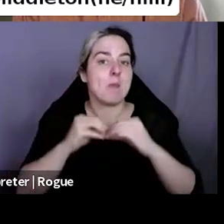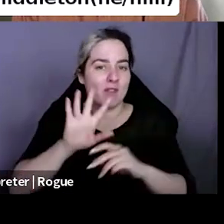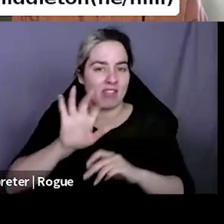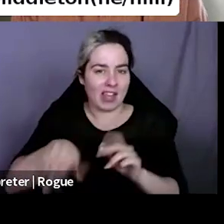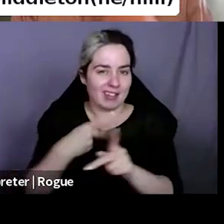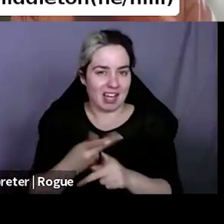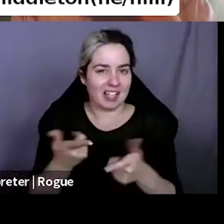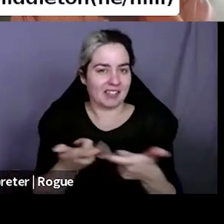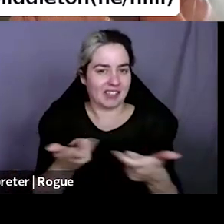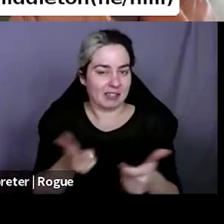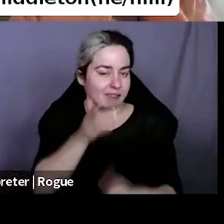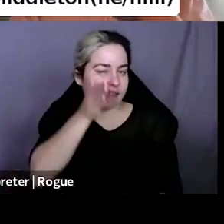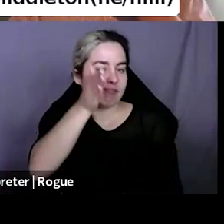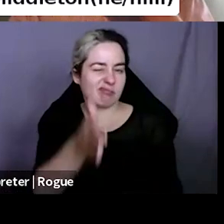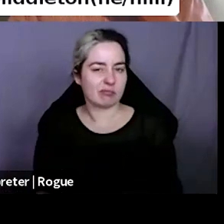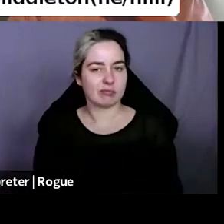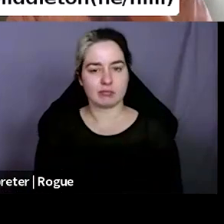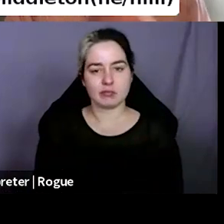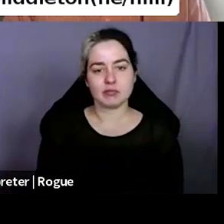Thanks.